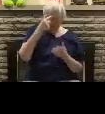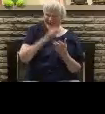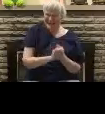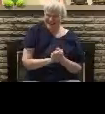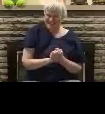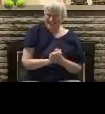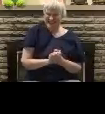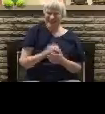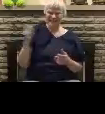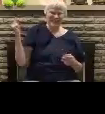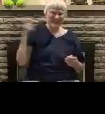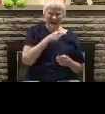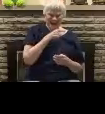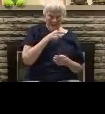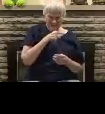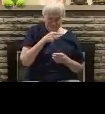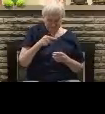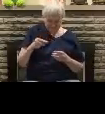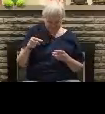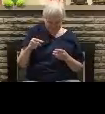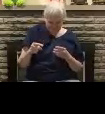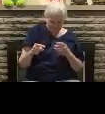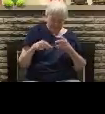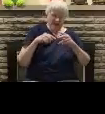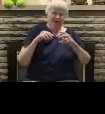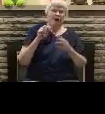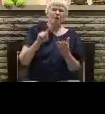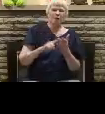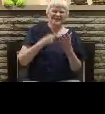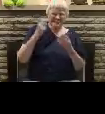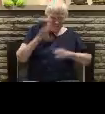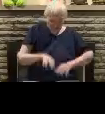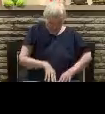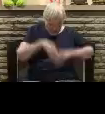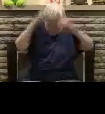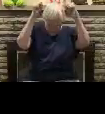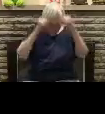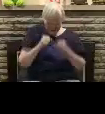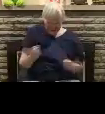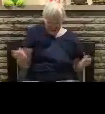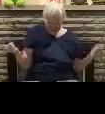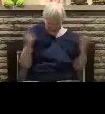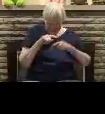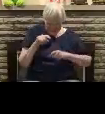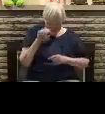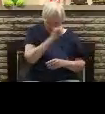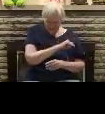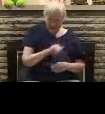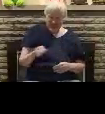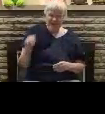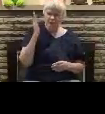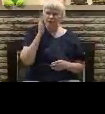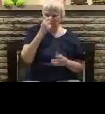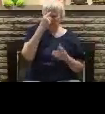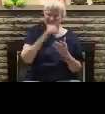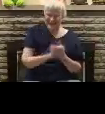a lie. You see just like I said these people who are preaching this stuff now once the rapture takes place they'll believe the lie